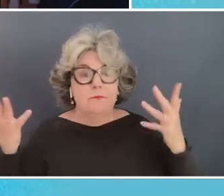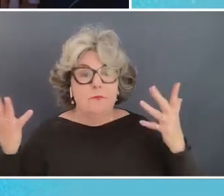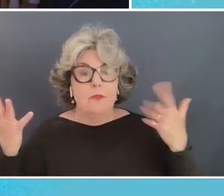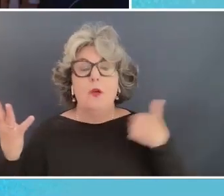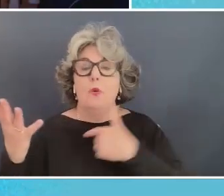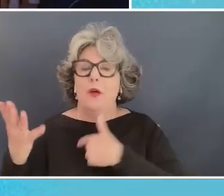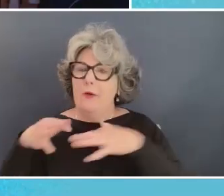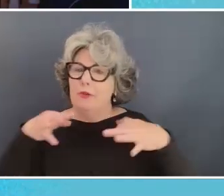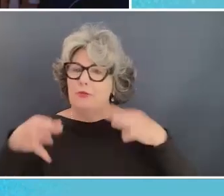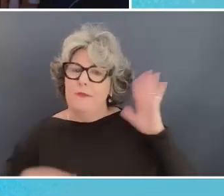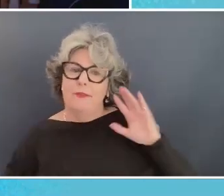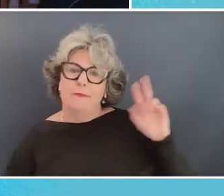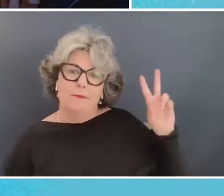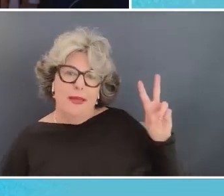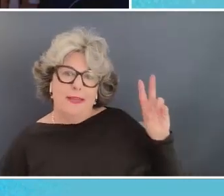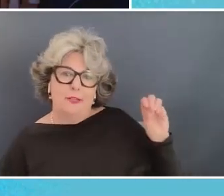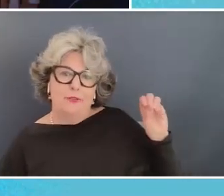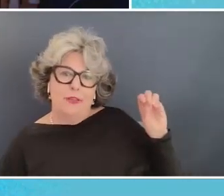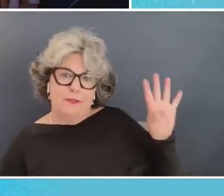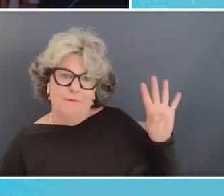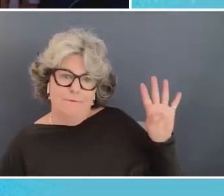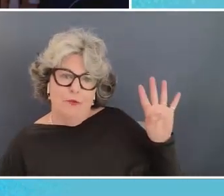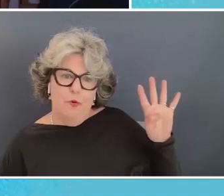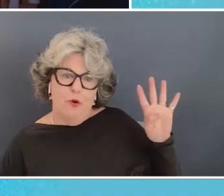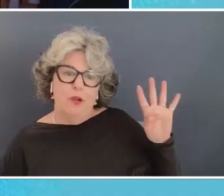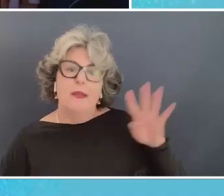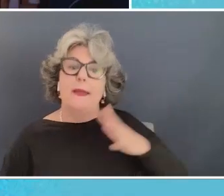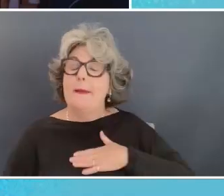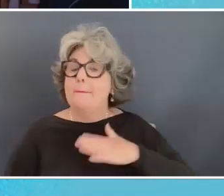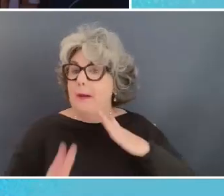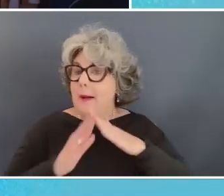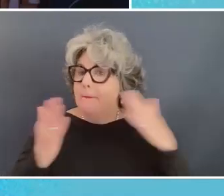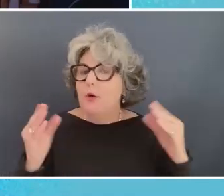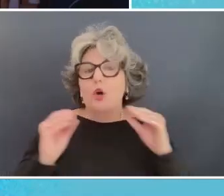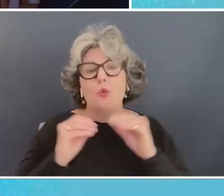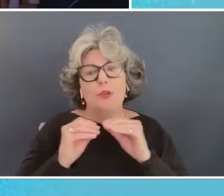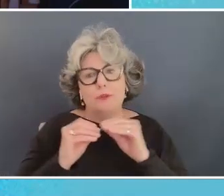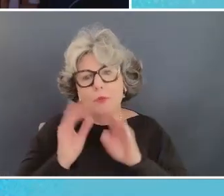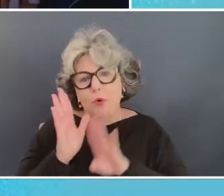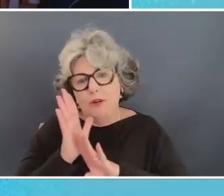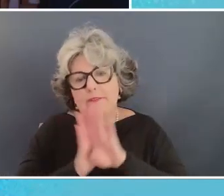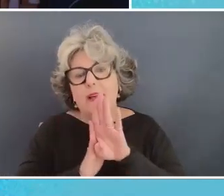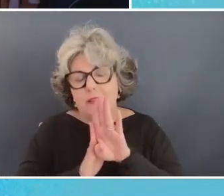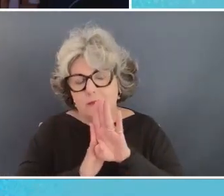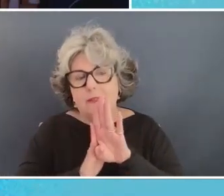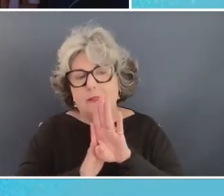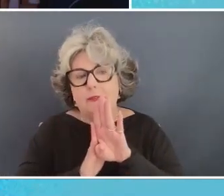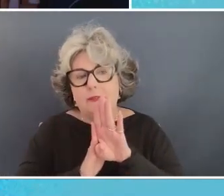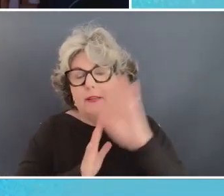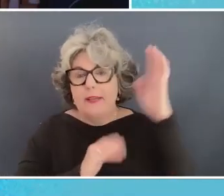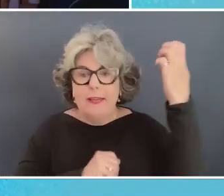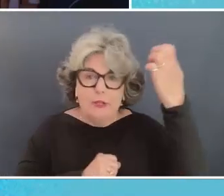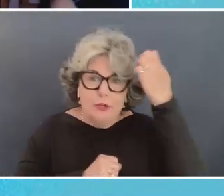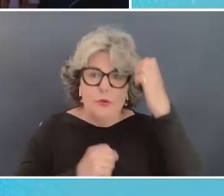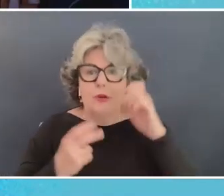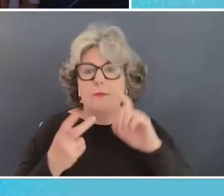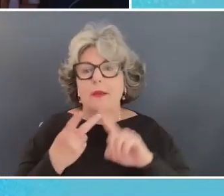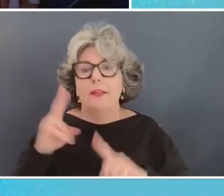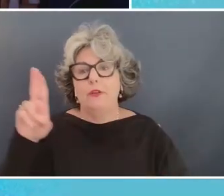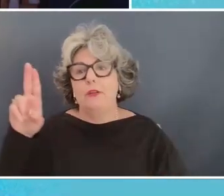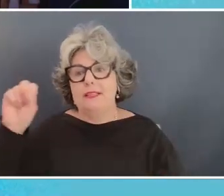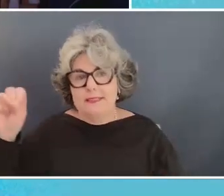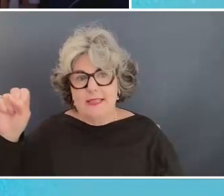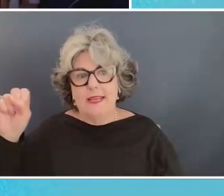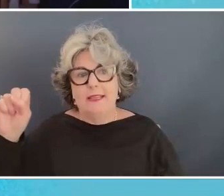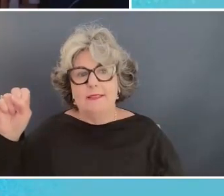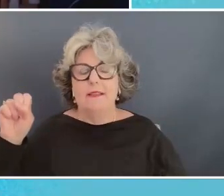was describing was much more developed in the in europe and the united states and